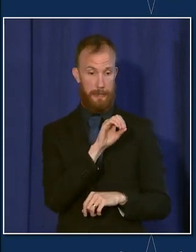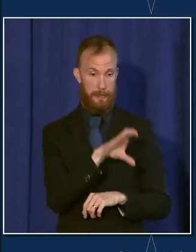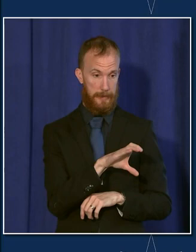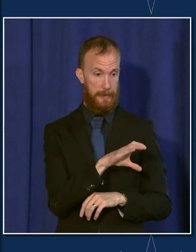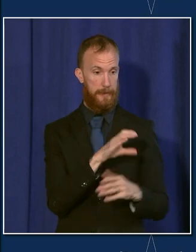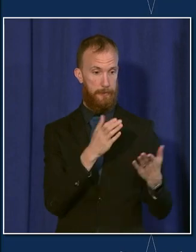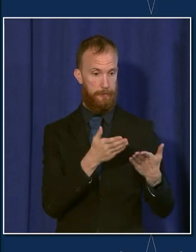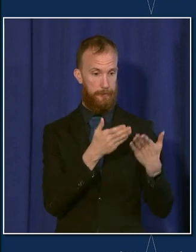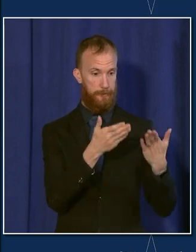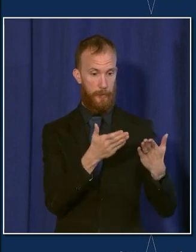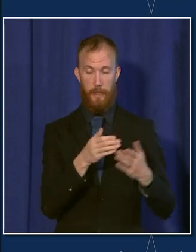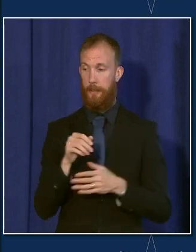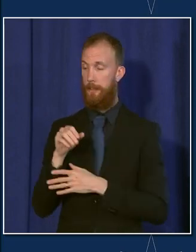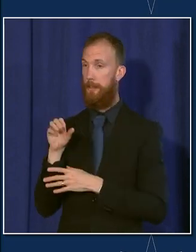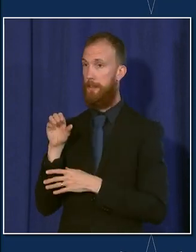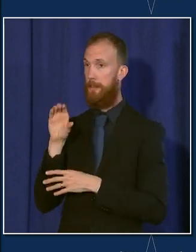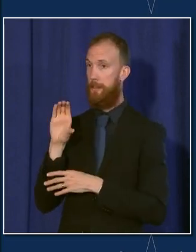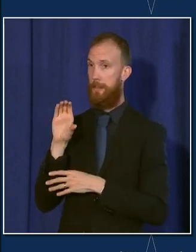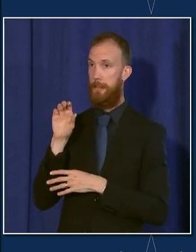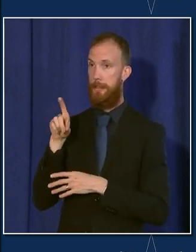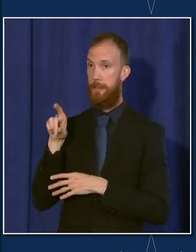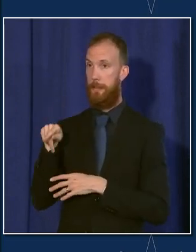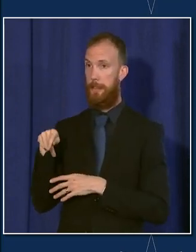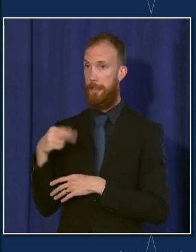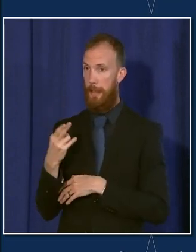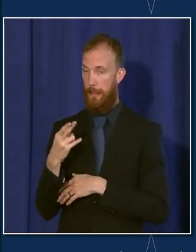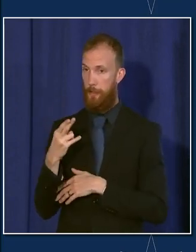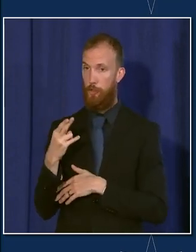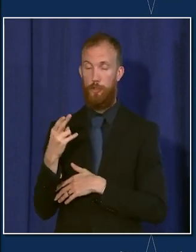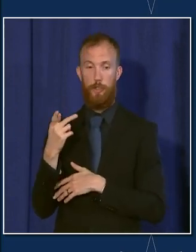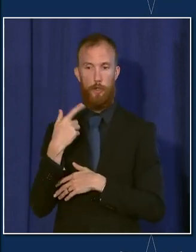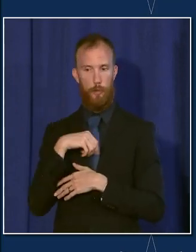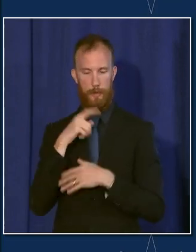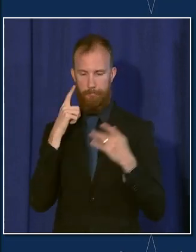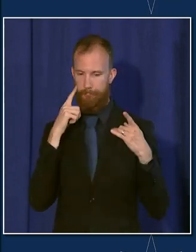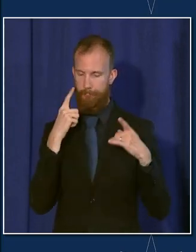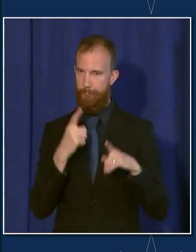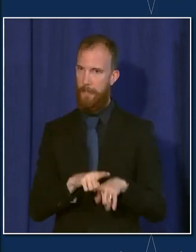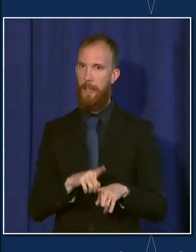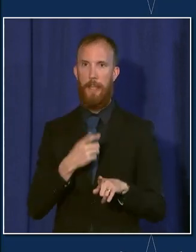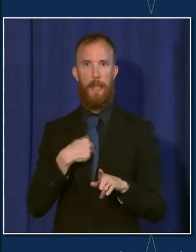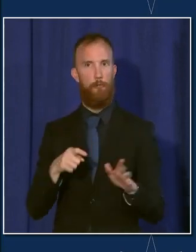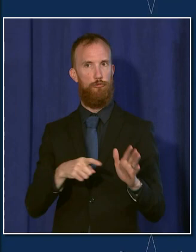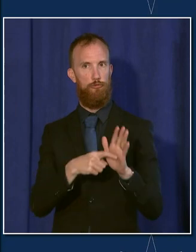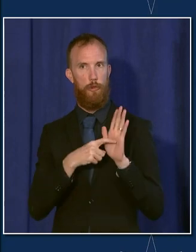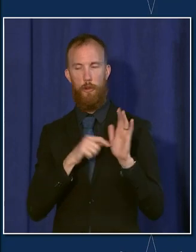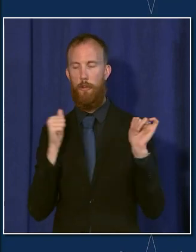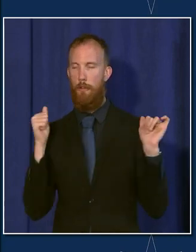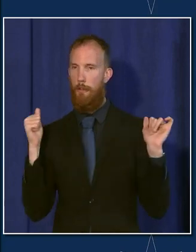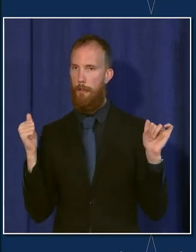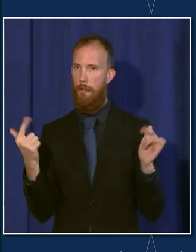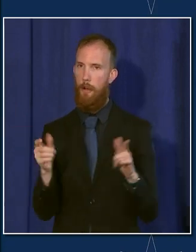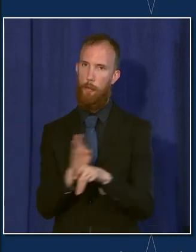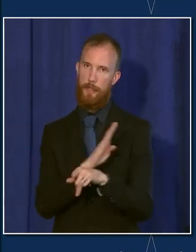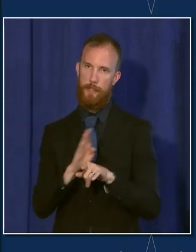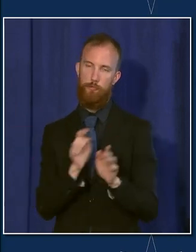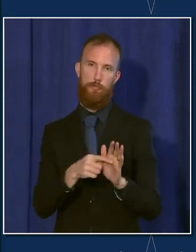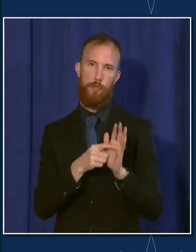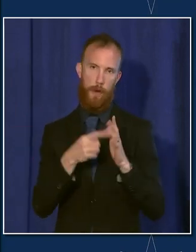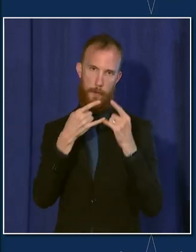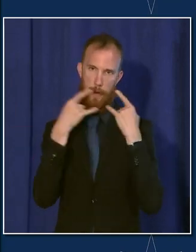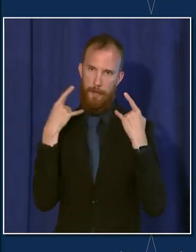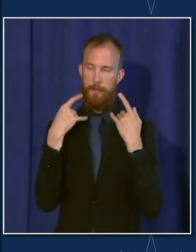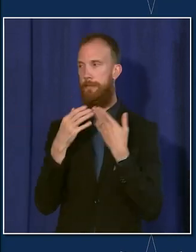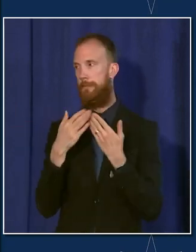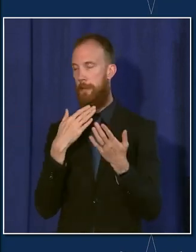and the Chicago Department of Public Health, the city will mandate that businesses require masks for everyone regardless of vaccination